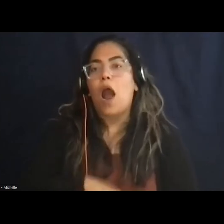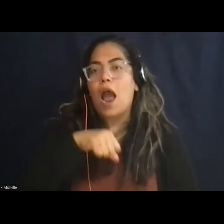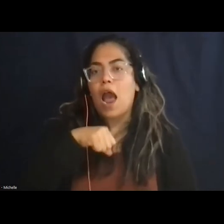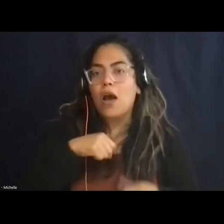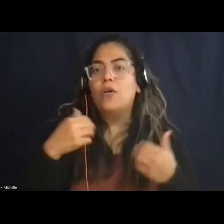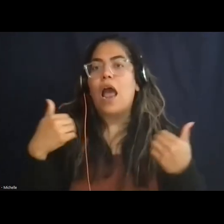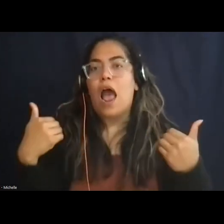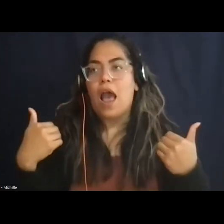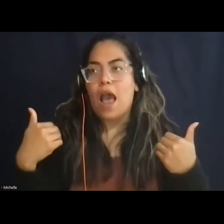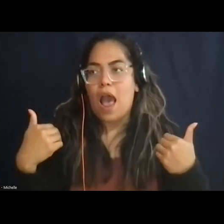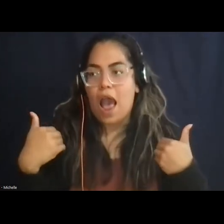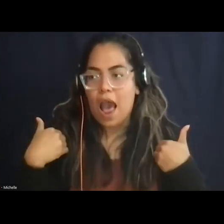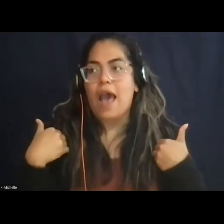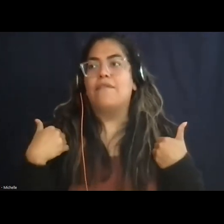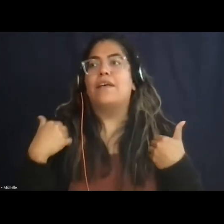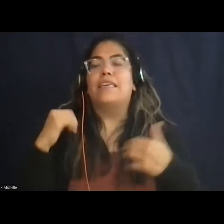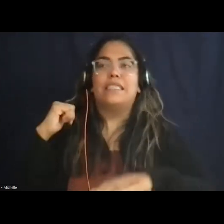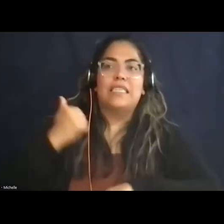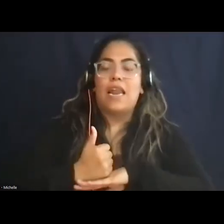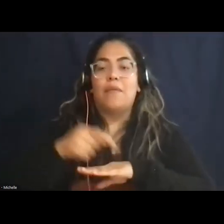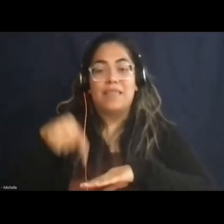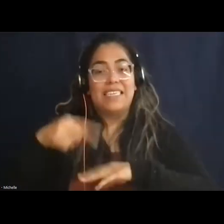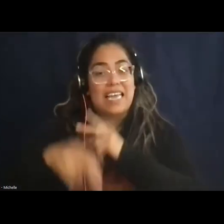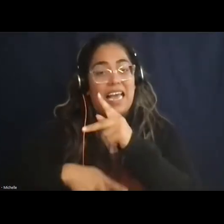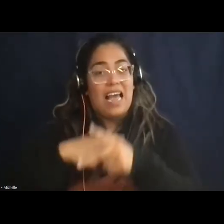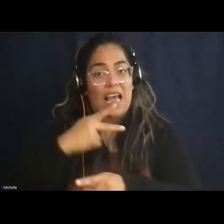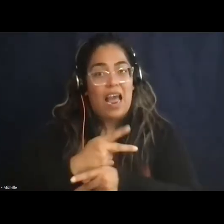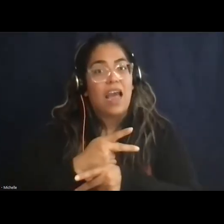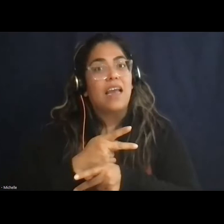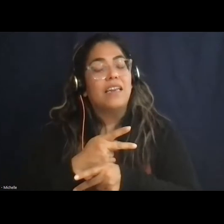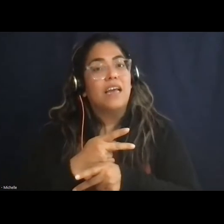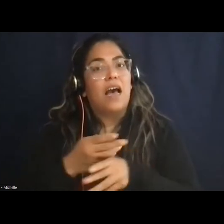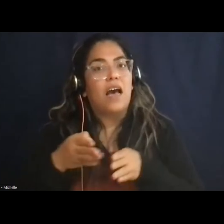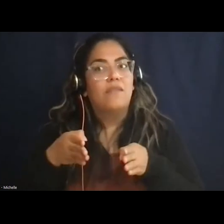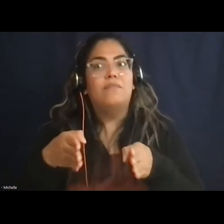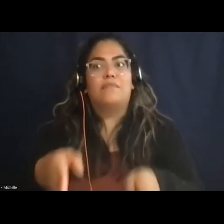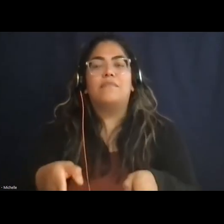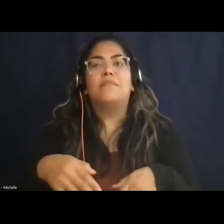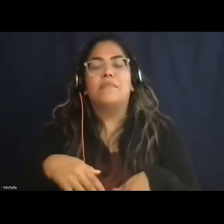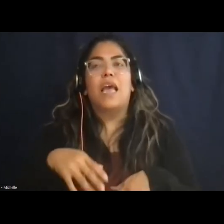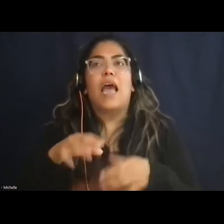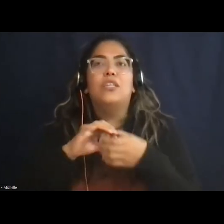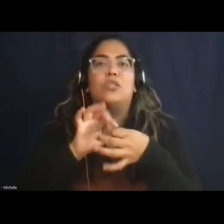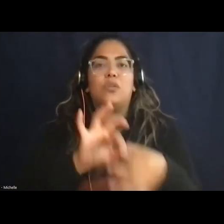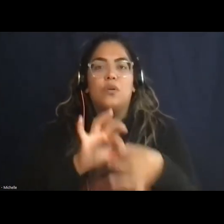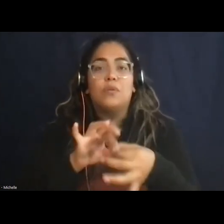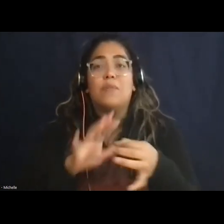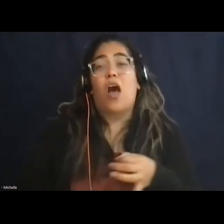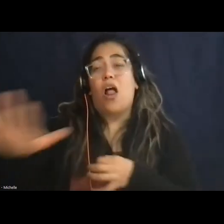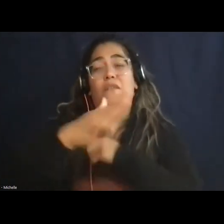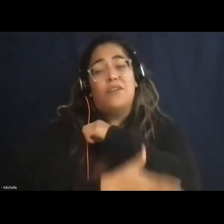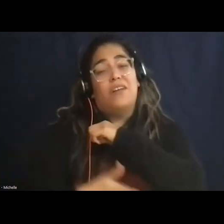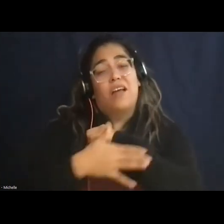blazed this trail of youth service and stewardship all across our country and to